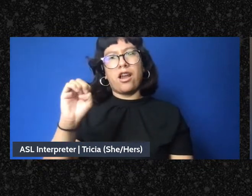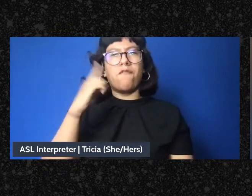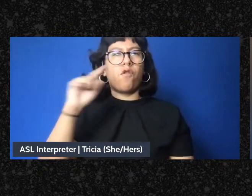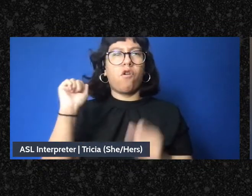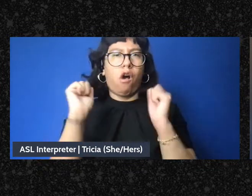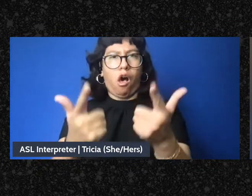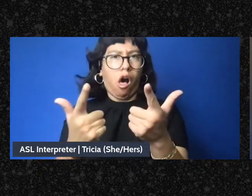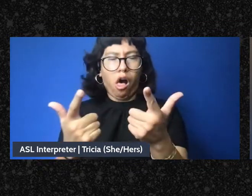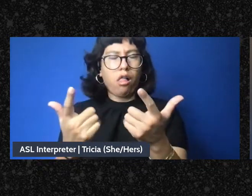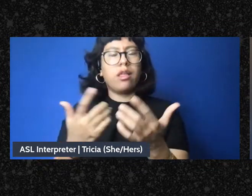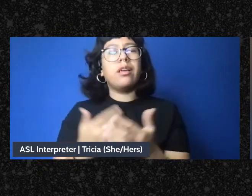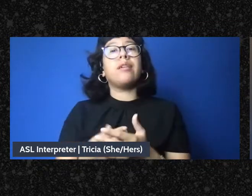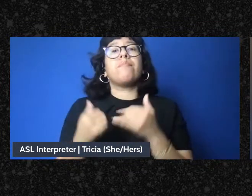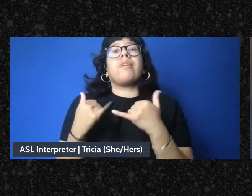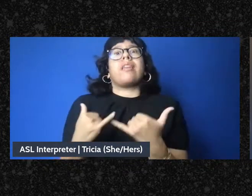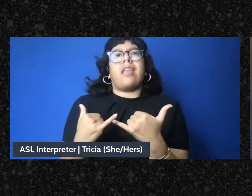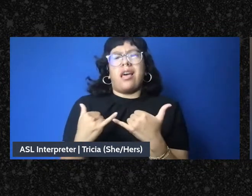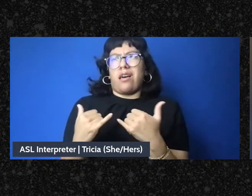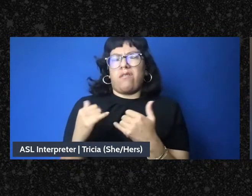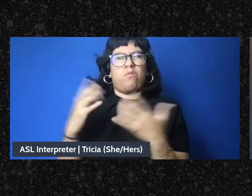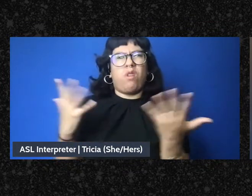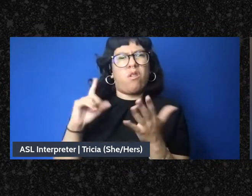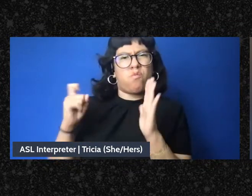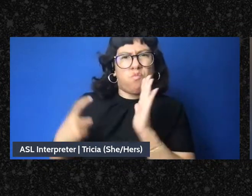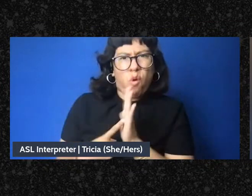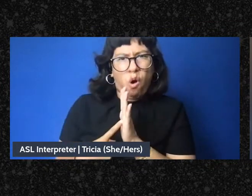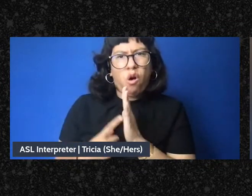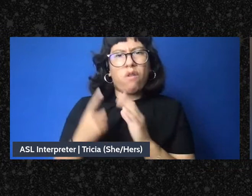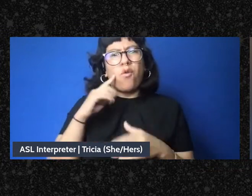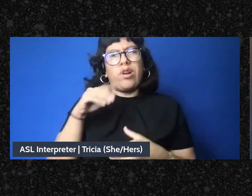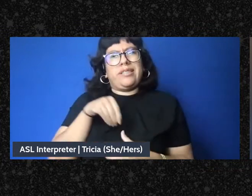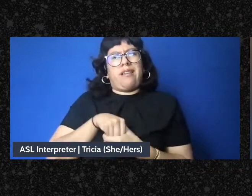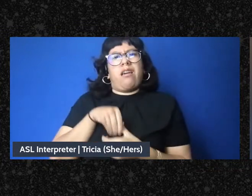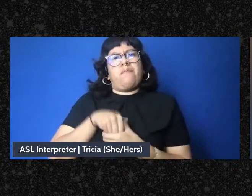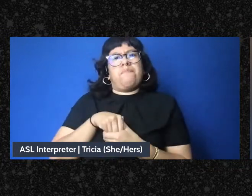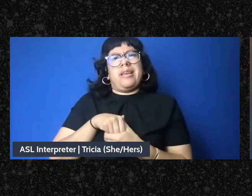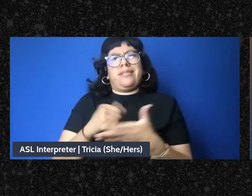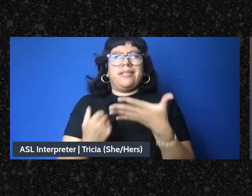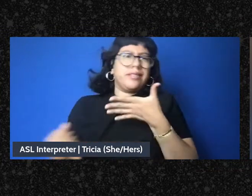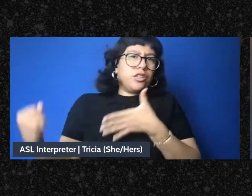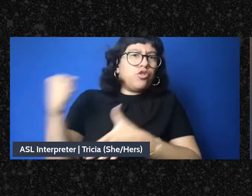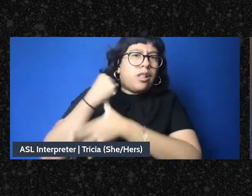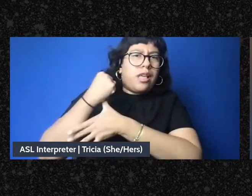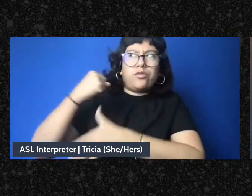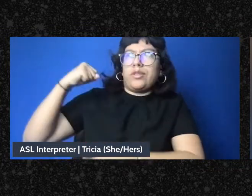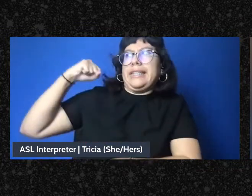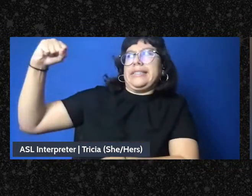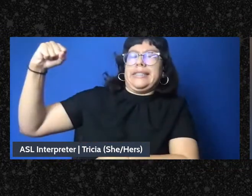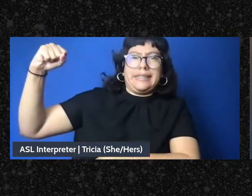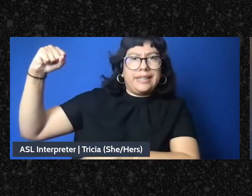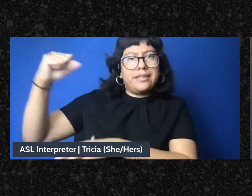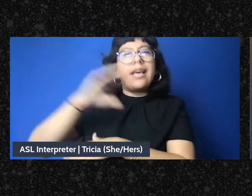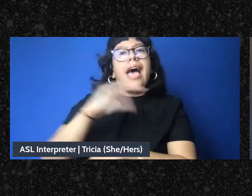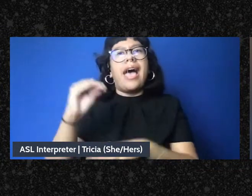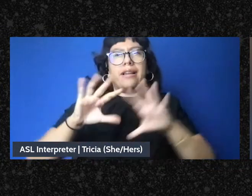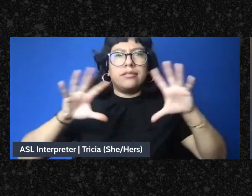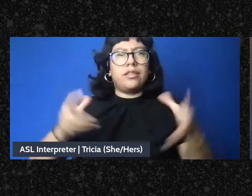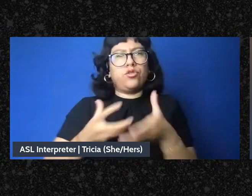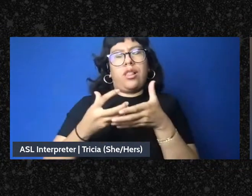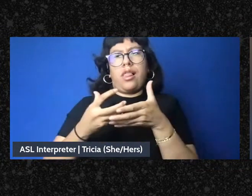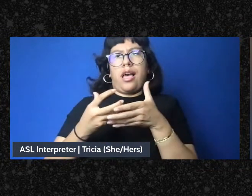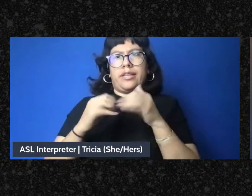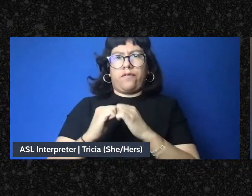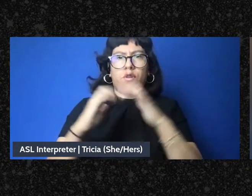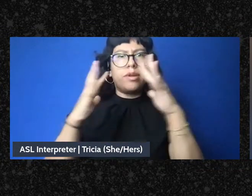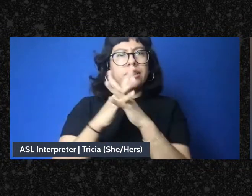tendencies toward autonomous, decentralized resistance formations and centralized formations have in this